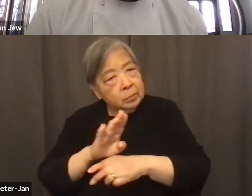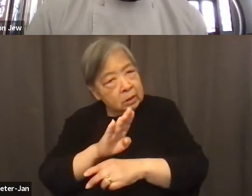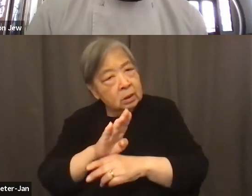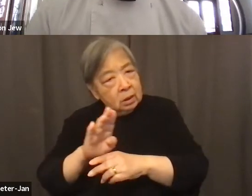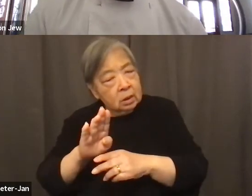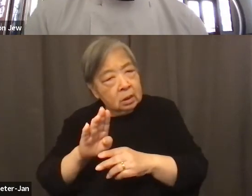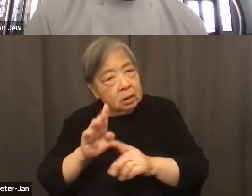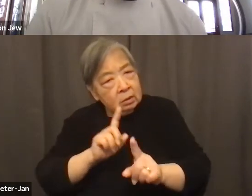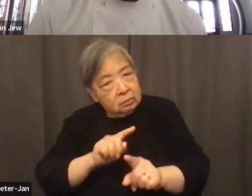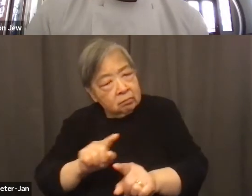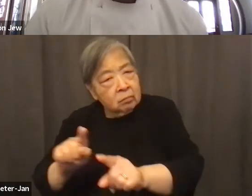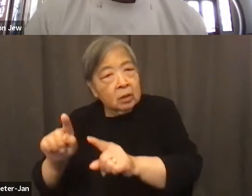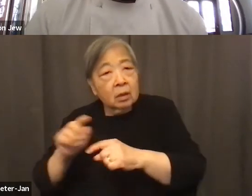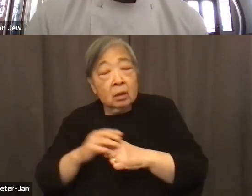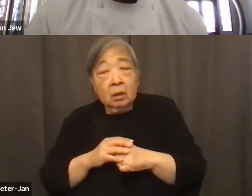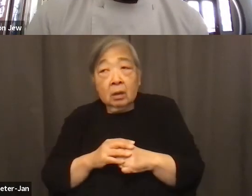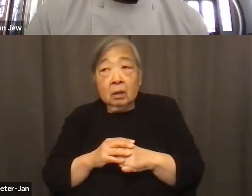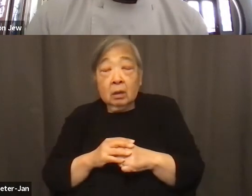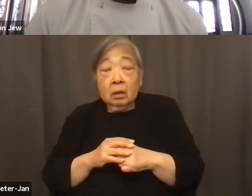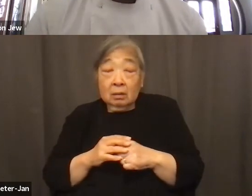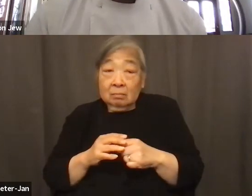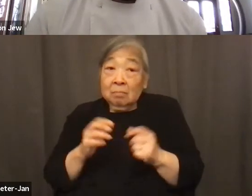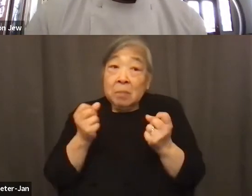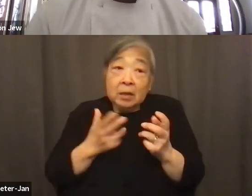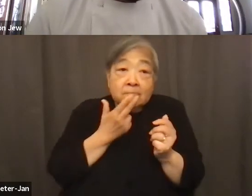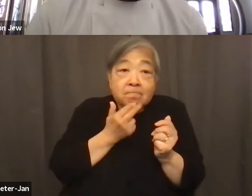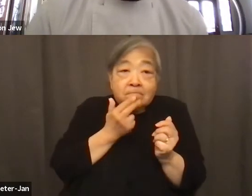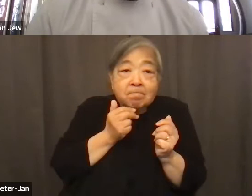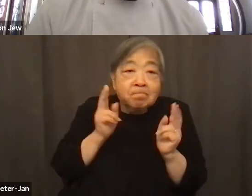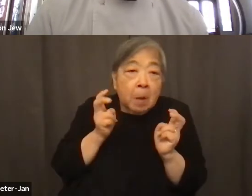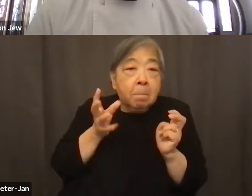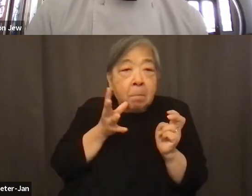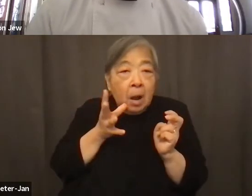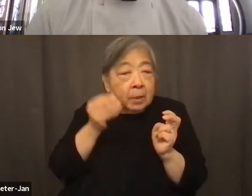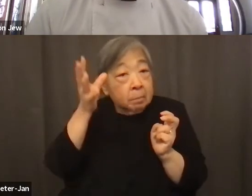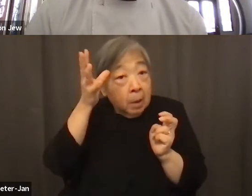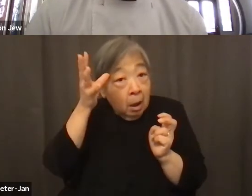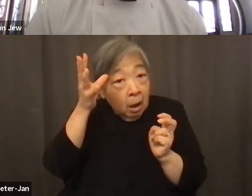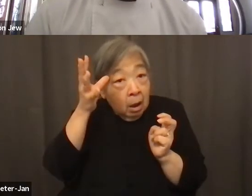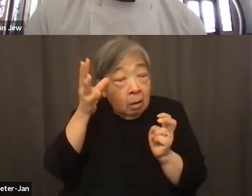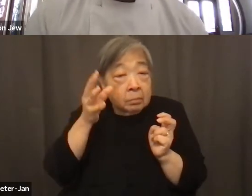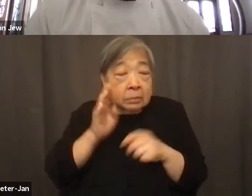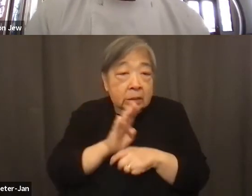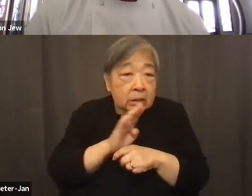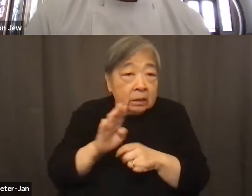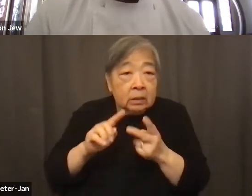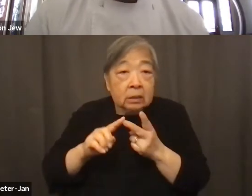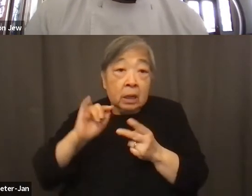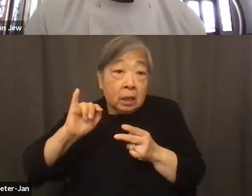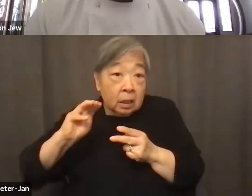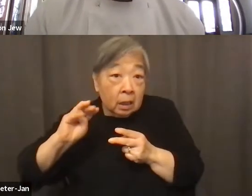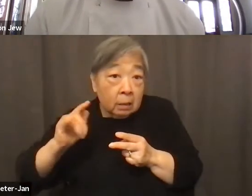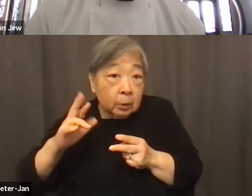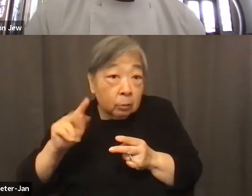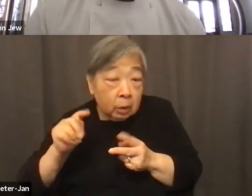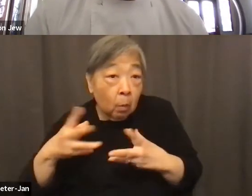These these consists of a lot of mom and pops and a lot of immigrant owned businesses that this is their only business.